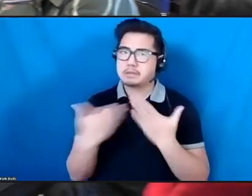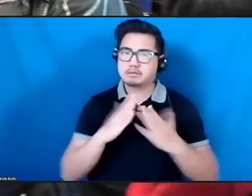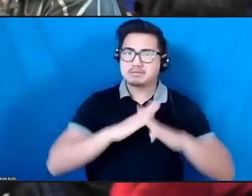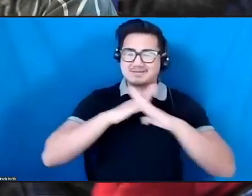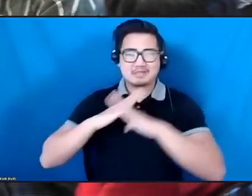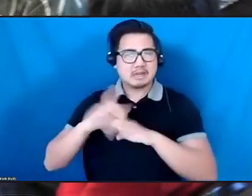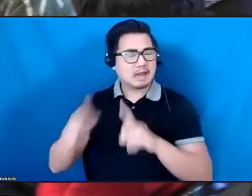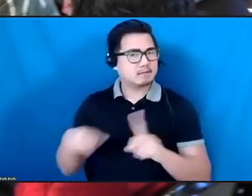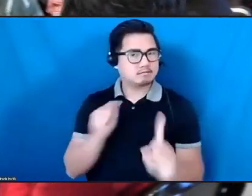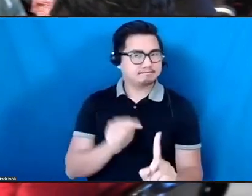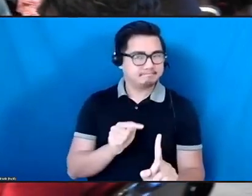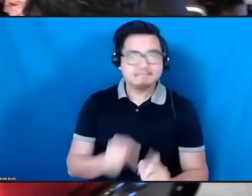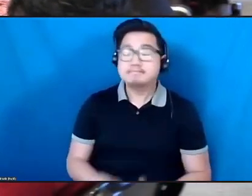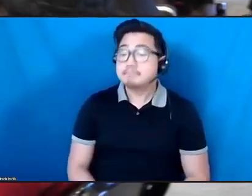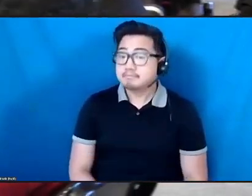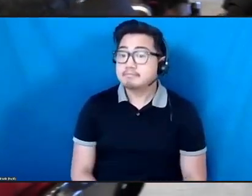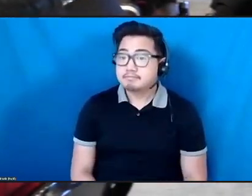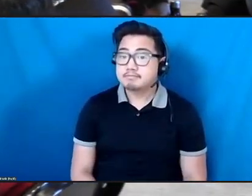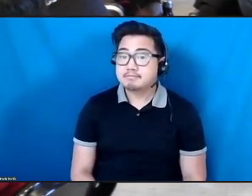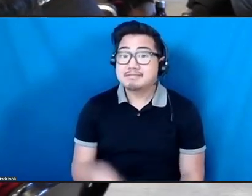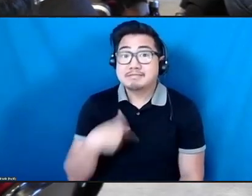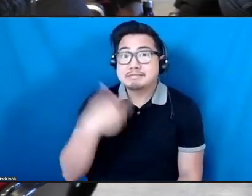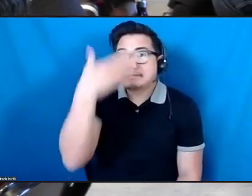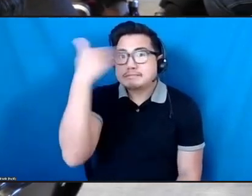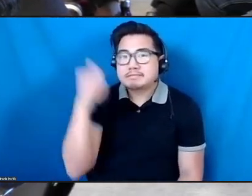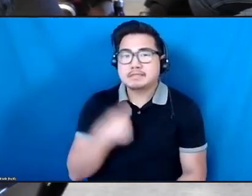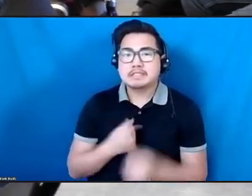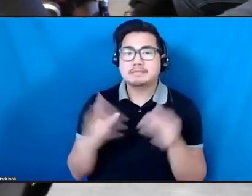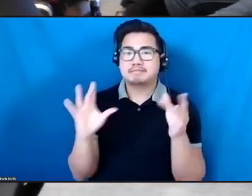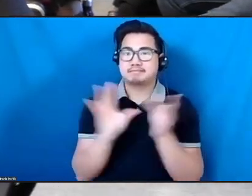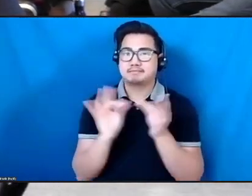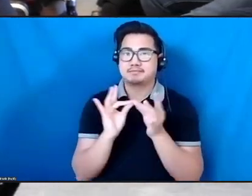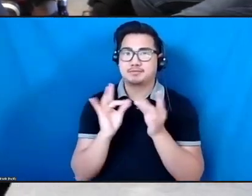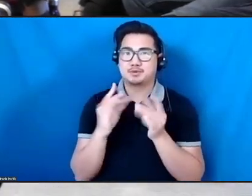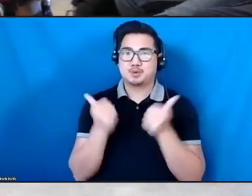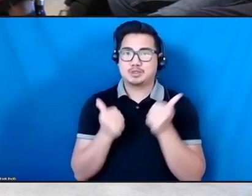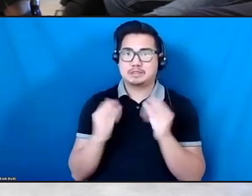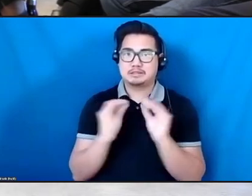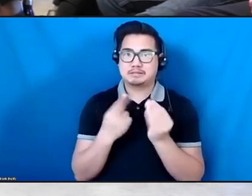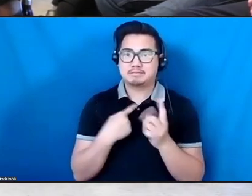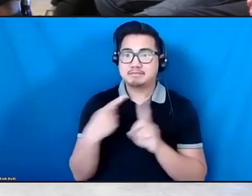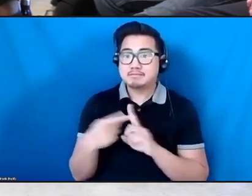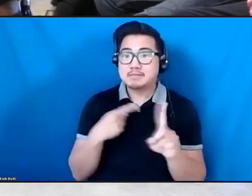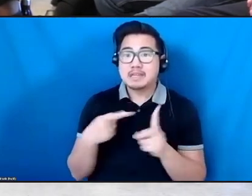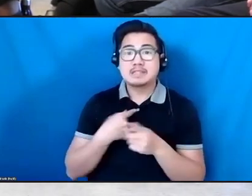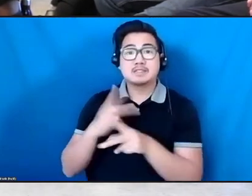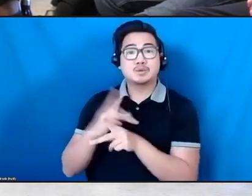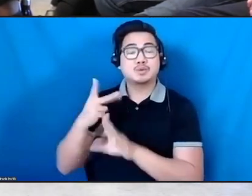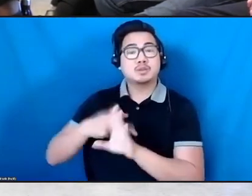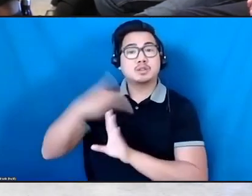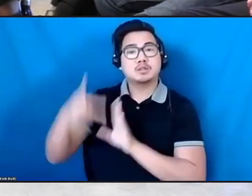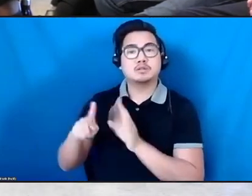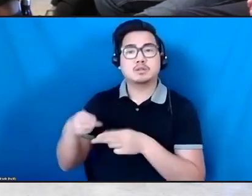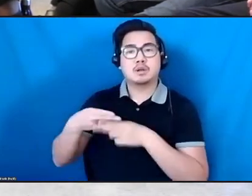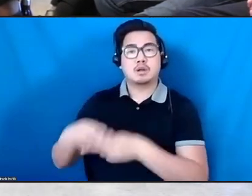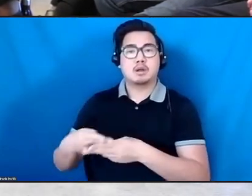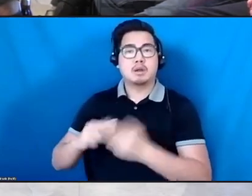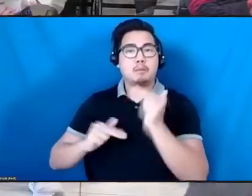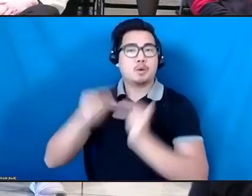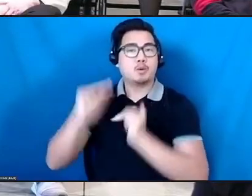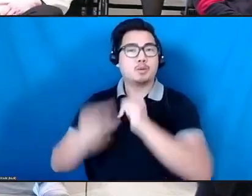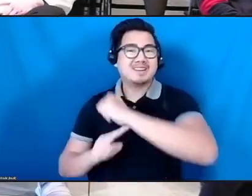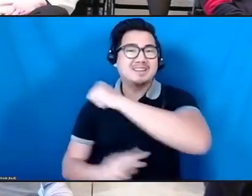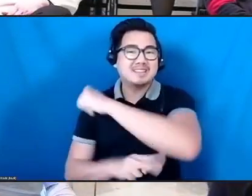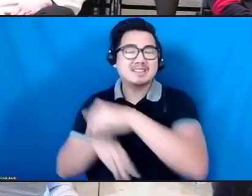I think I forgot to say my affiliation when I was introducing myself. I take care of a program called the Building Bridges Program at the Doris Duke Foundation